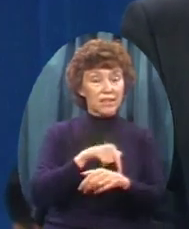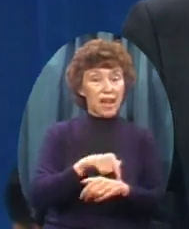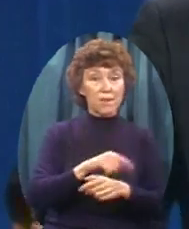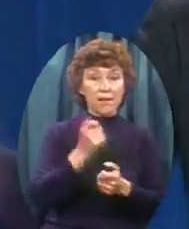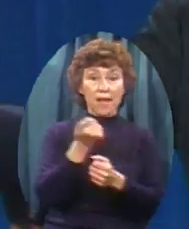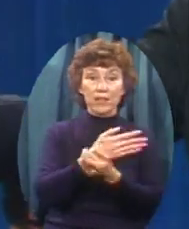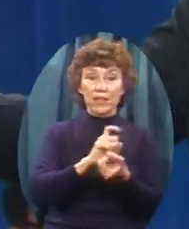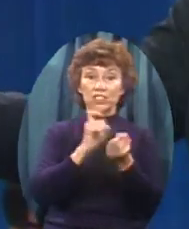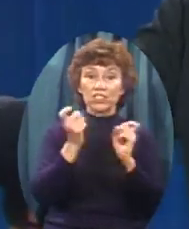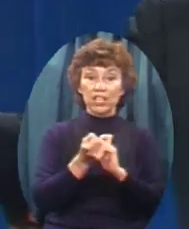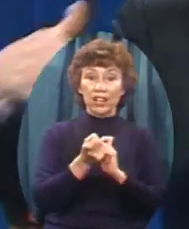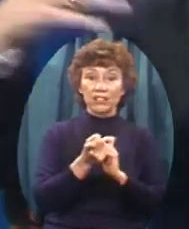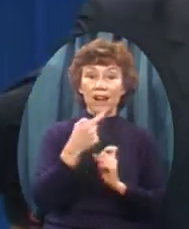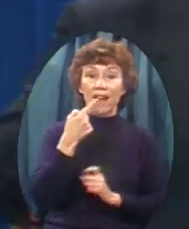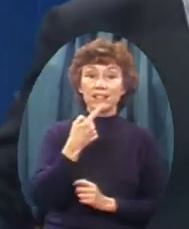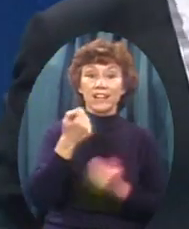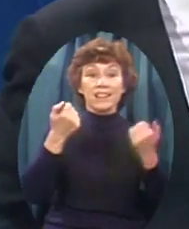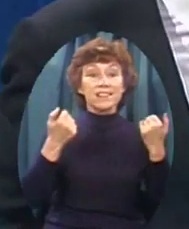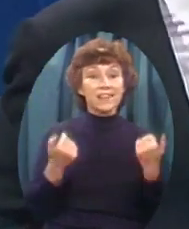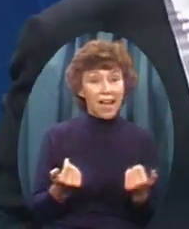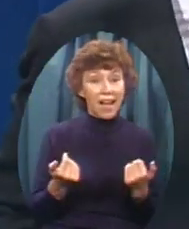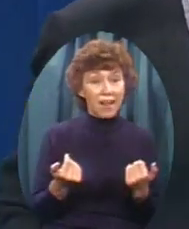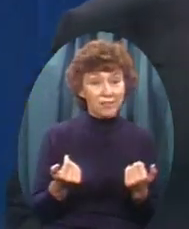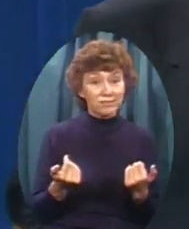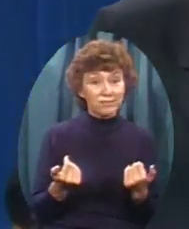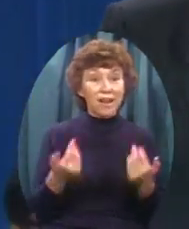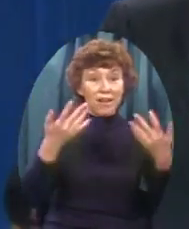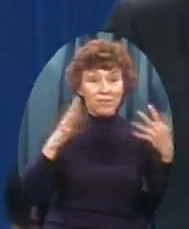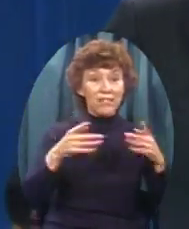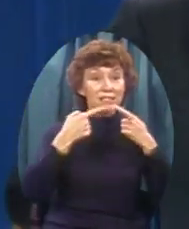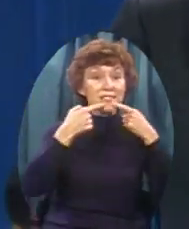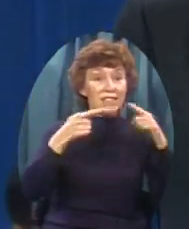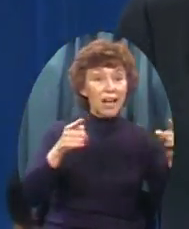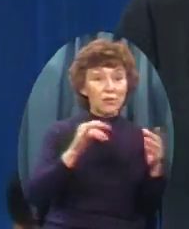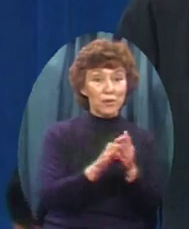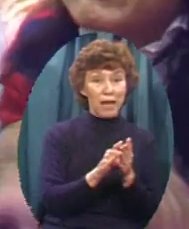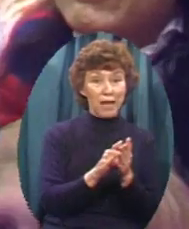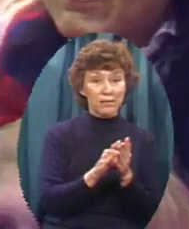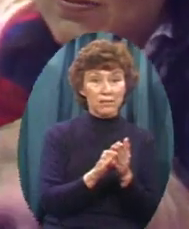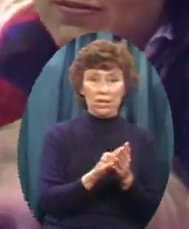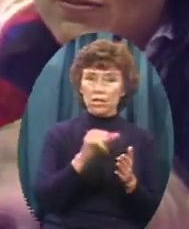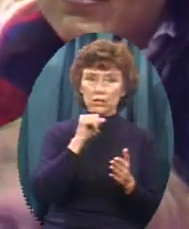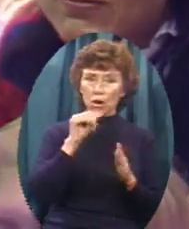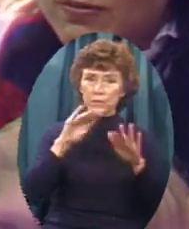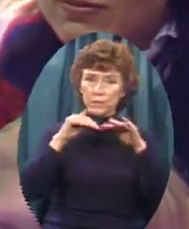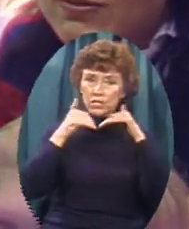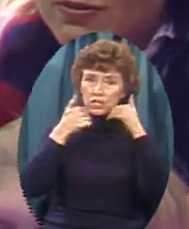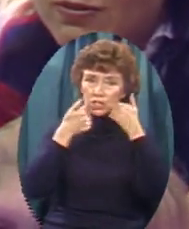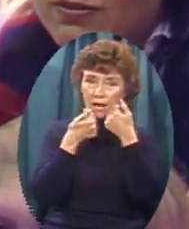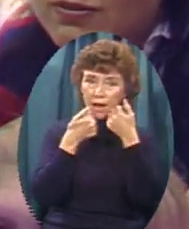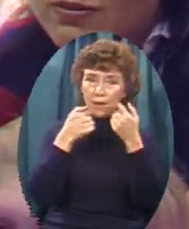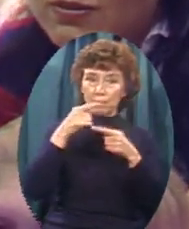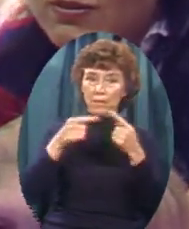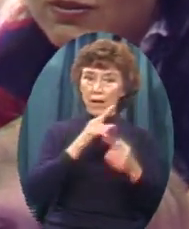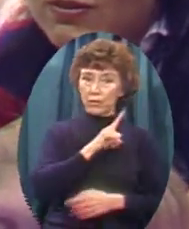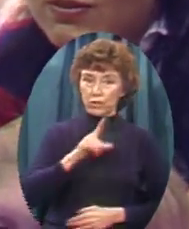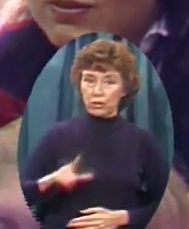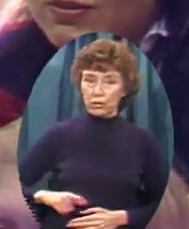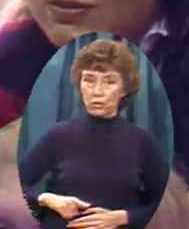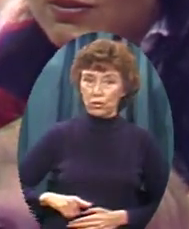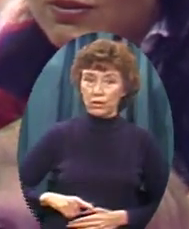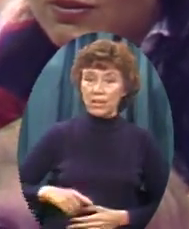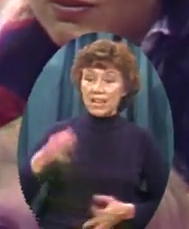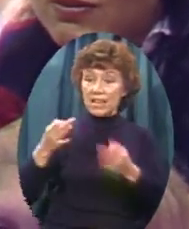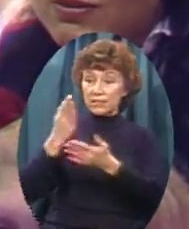since Now I said I've got that off my heart Let me talk to you About why I came here Don't you ever be ashamed Of the Lord We are in a battle Regarding